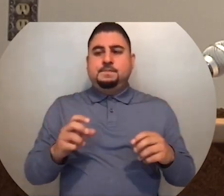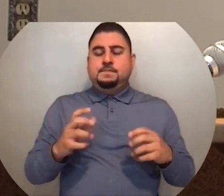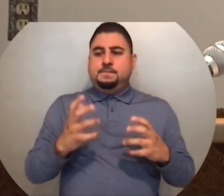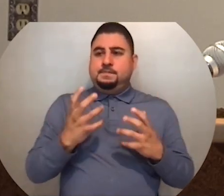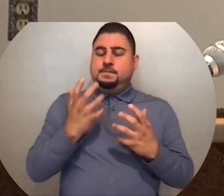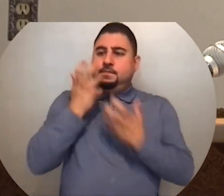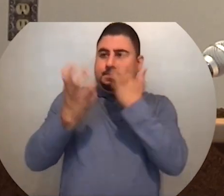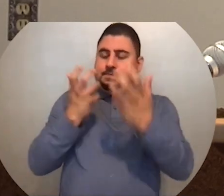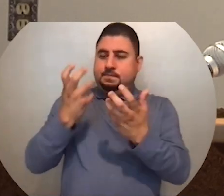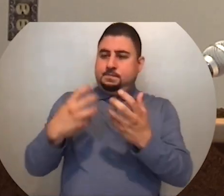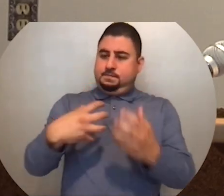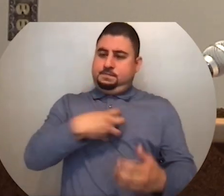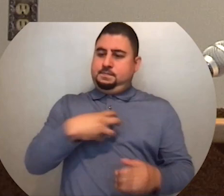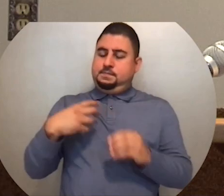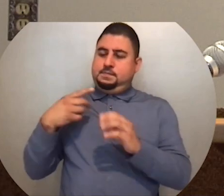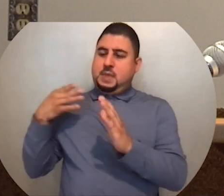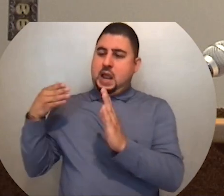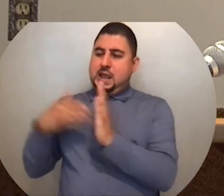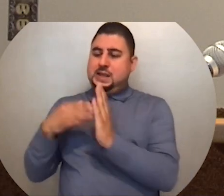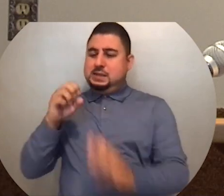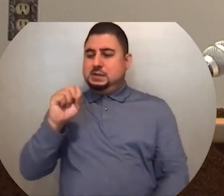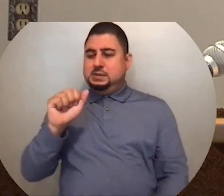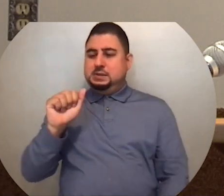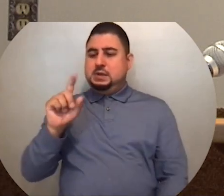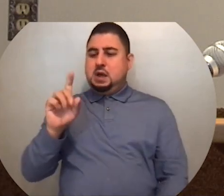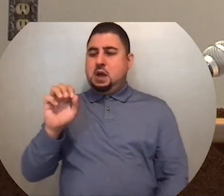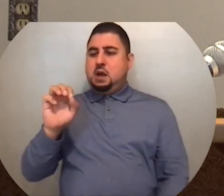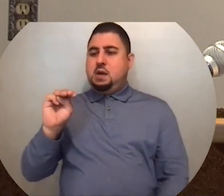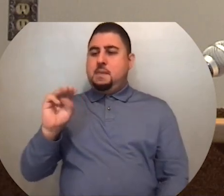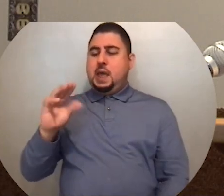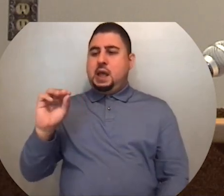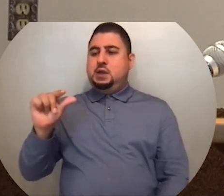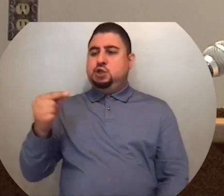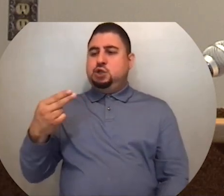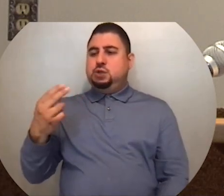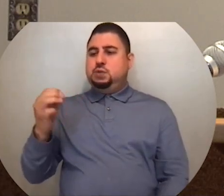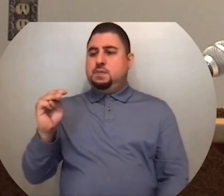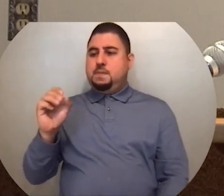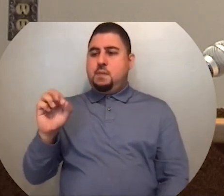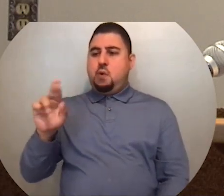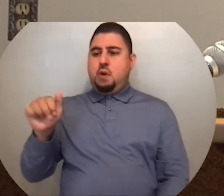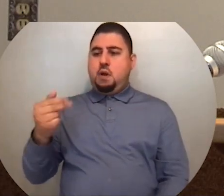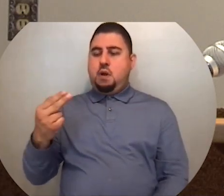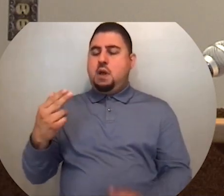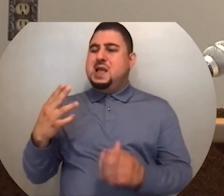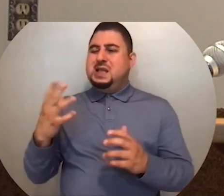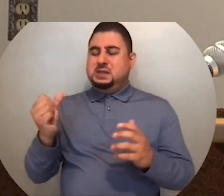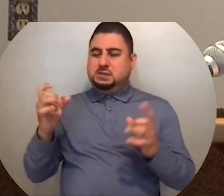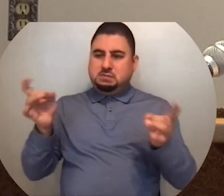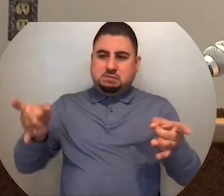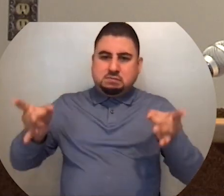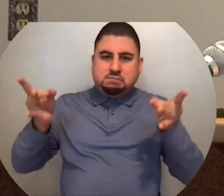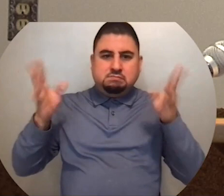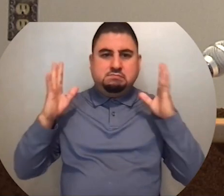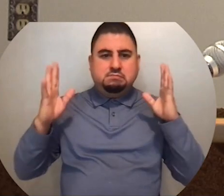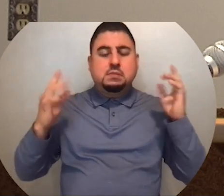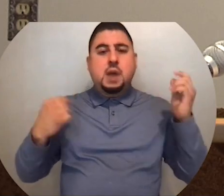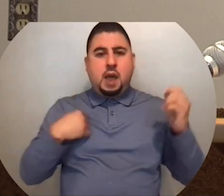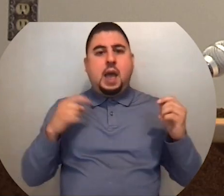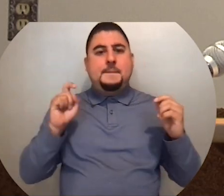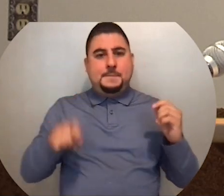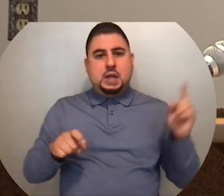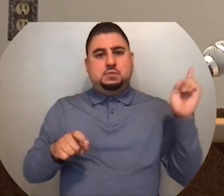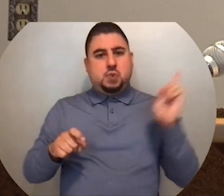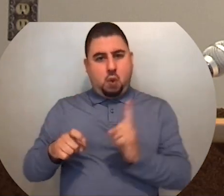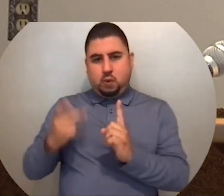against Sodom and Gomorrah is so great, and their sin so grave, that I must go down and